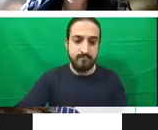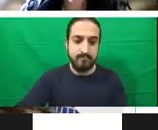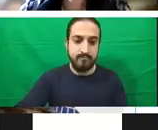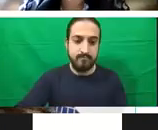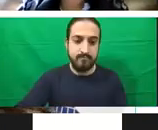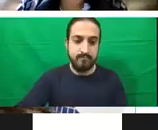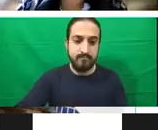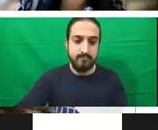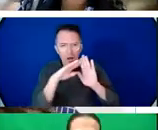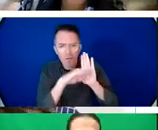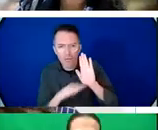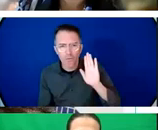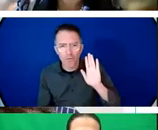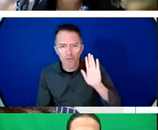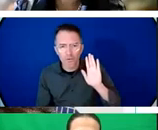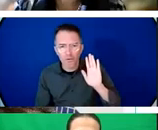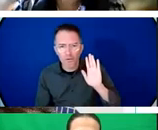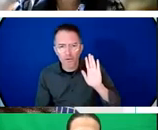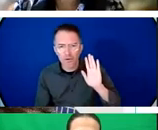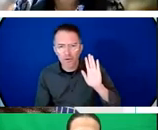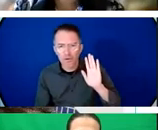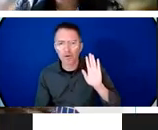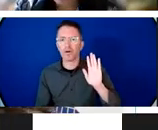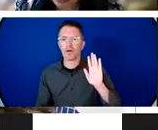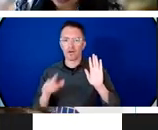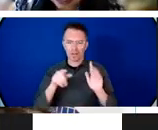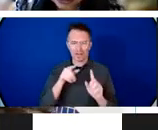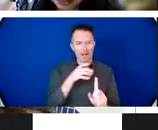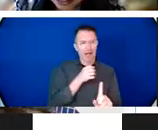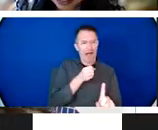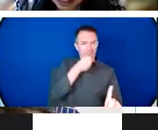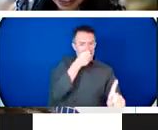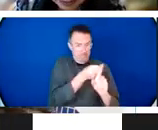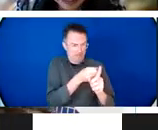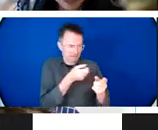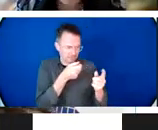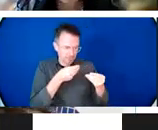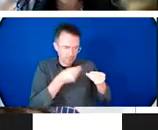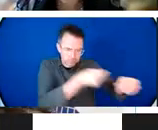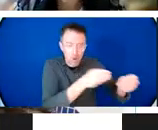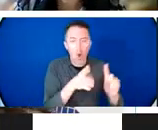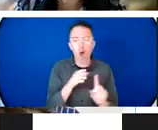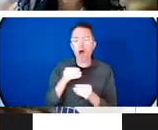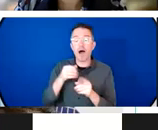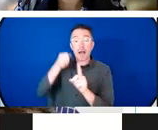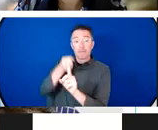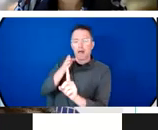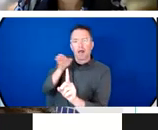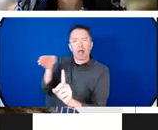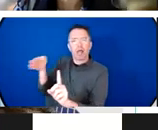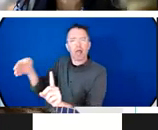where there is progress and where there are gaps. clearly some good work and